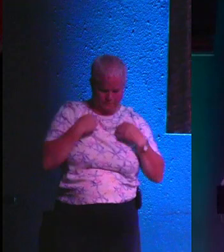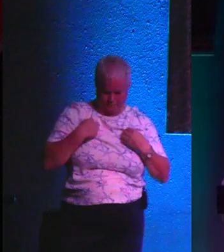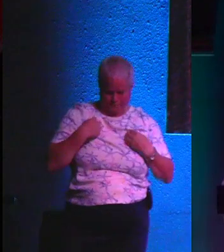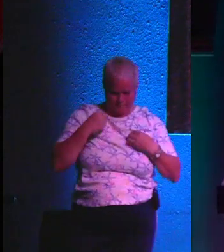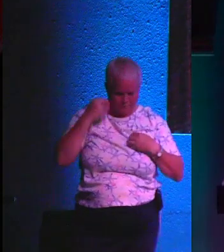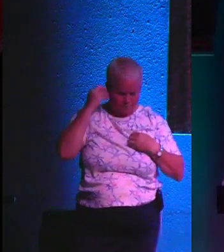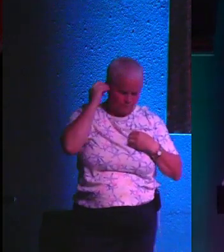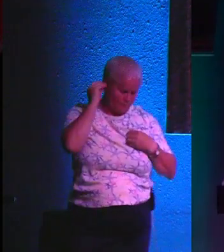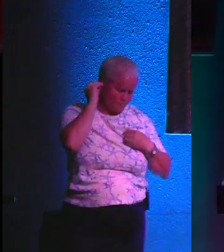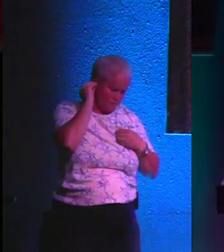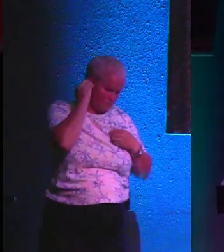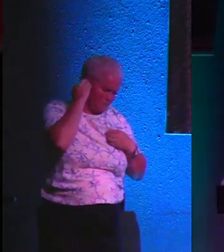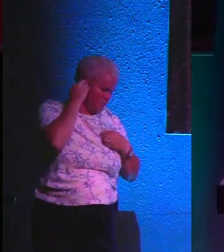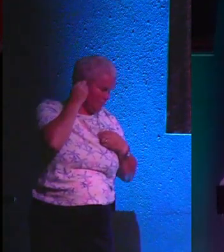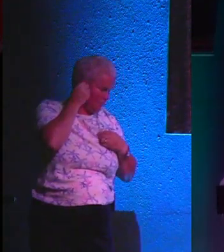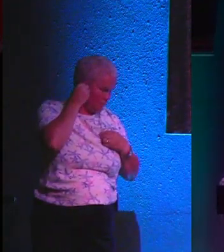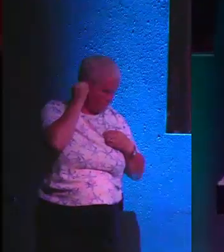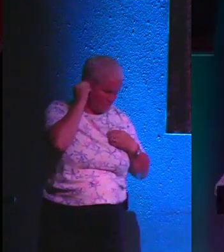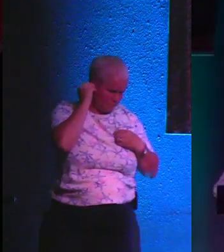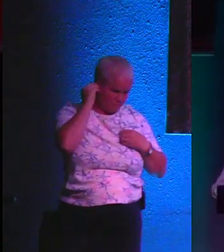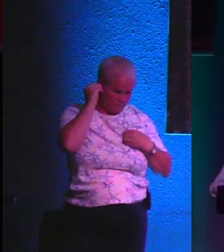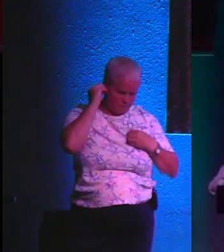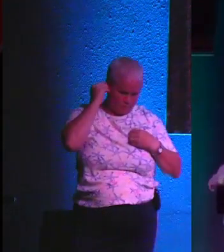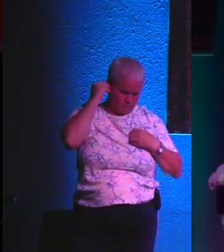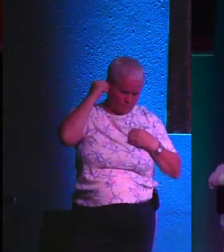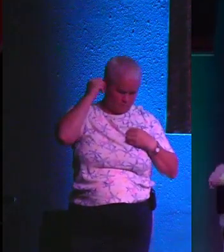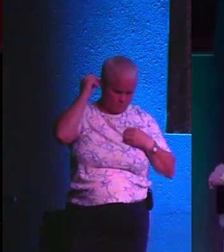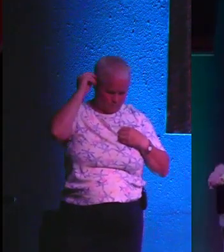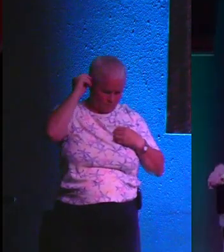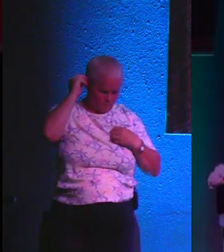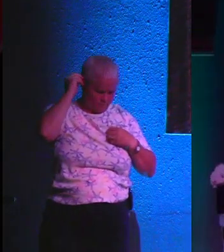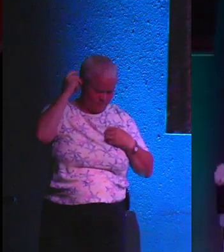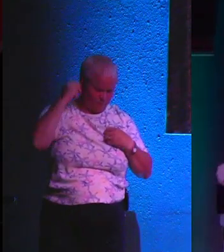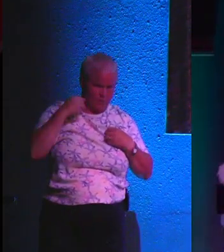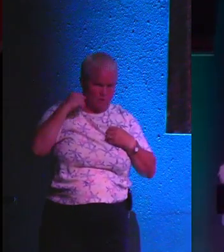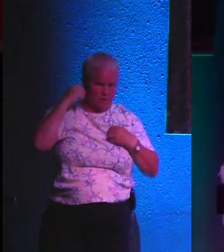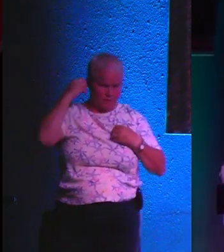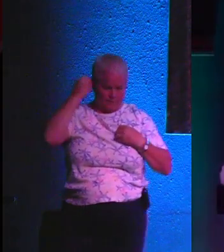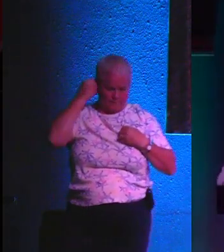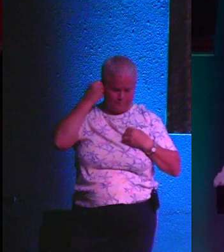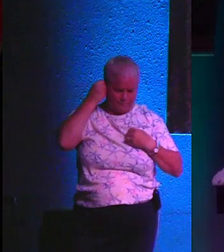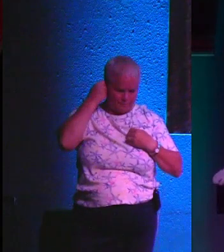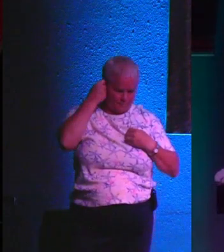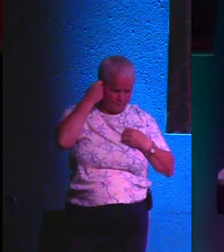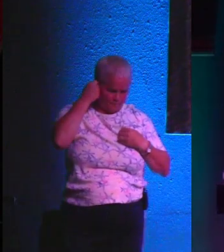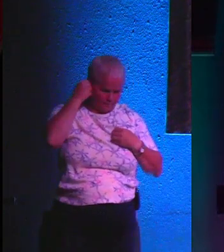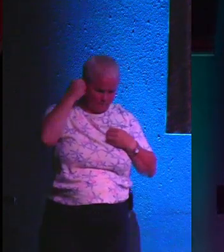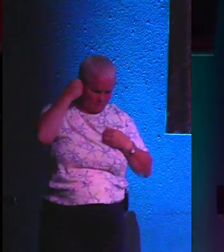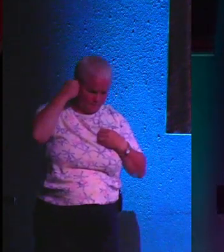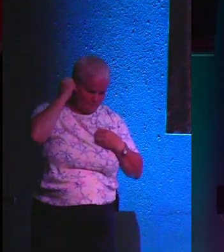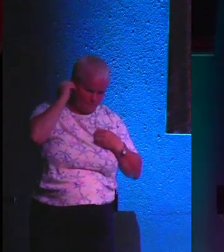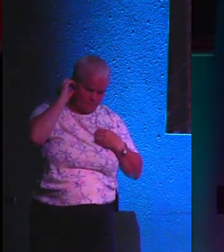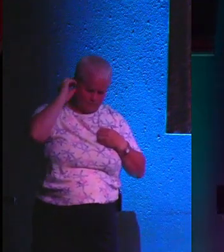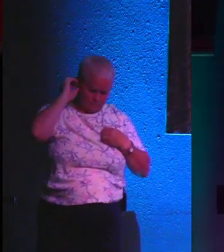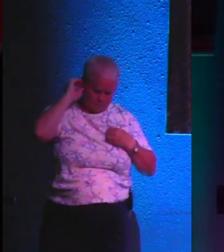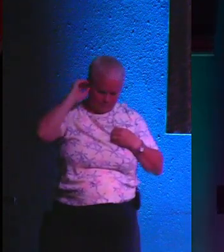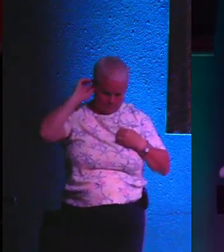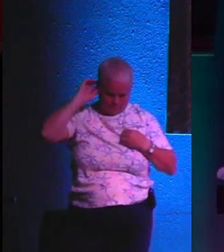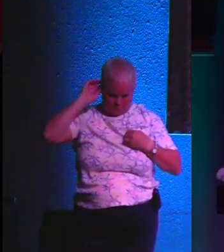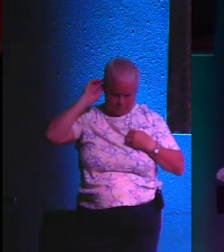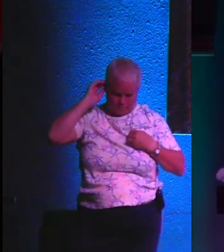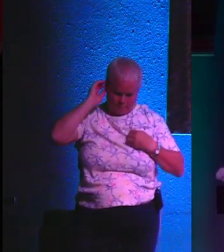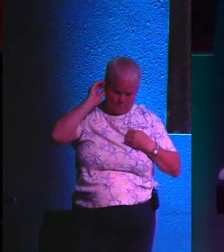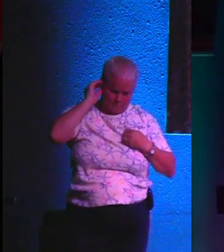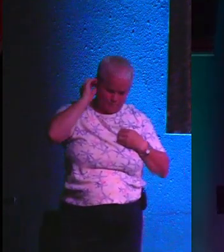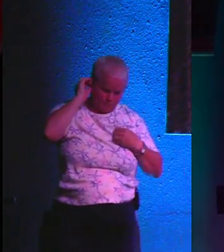confidence can we have that he is our God? Father, thank you that we can come today and be in your house,